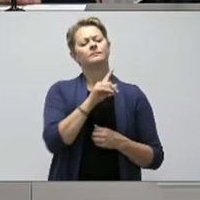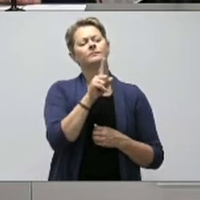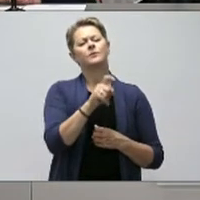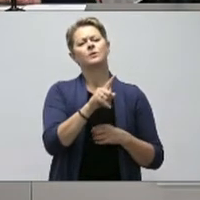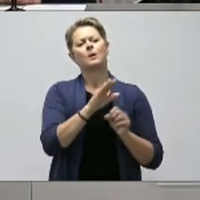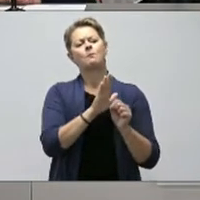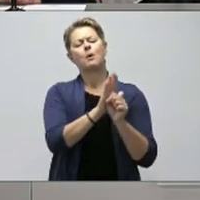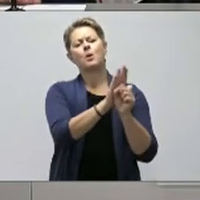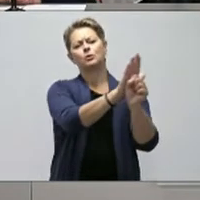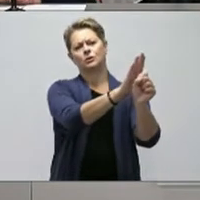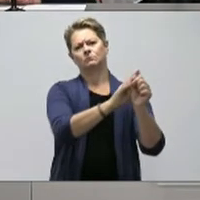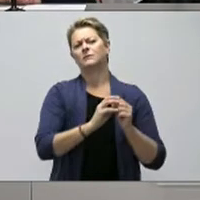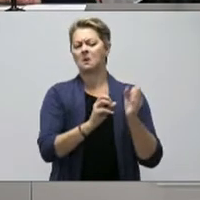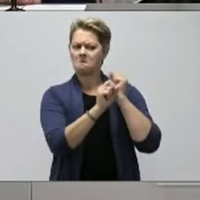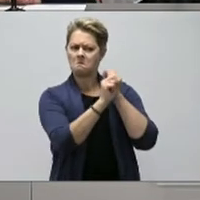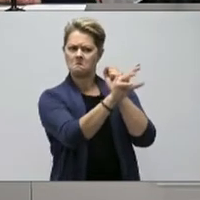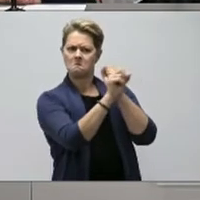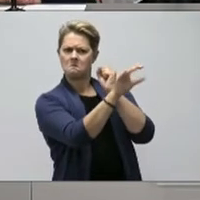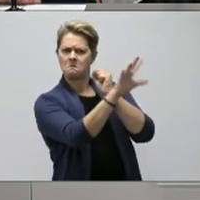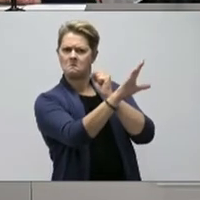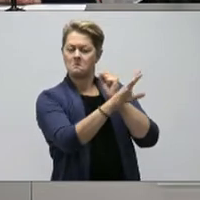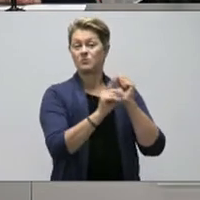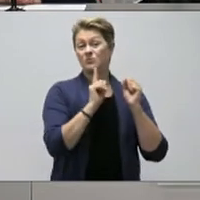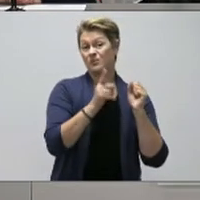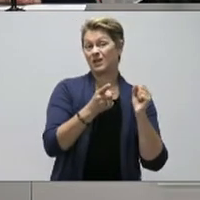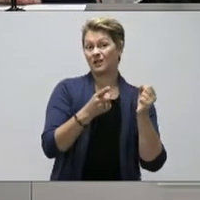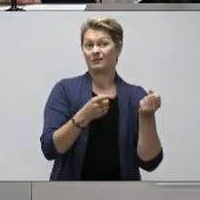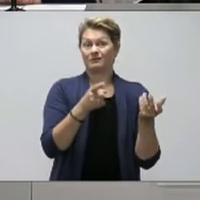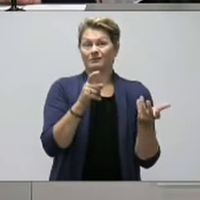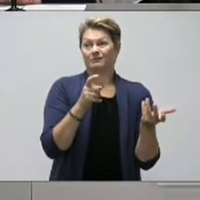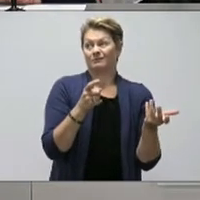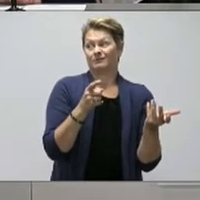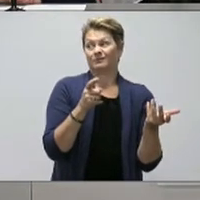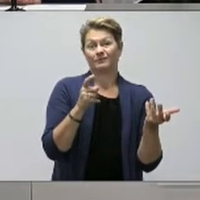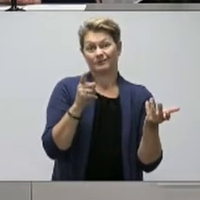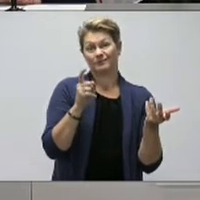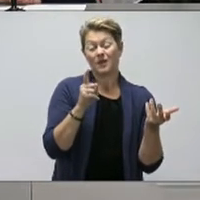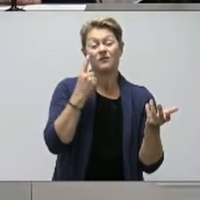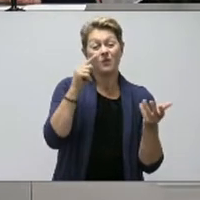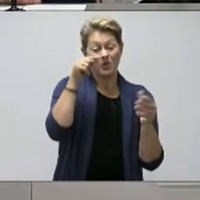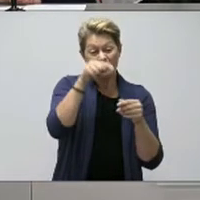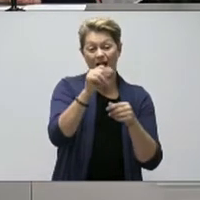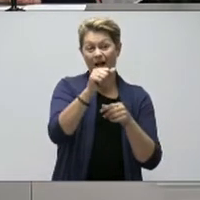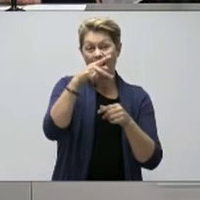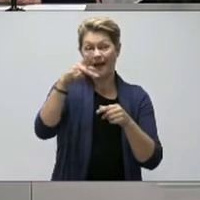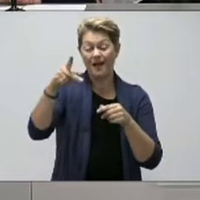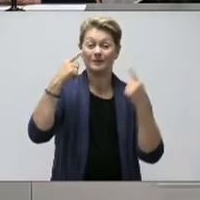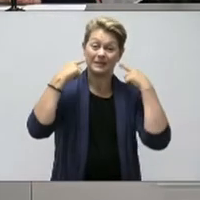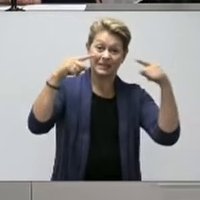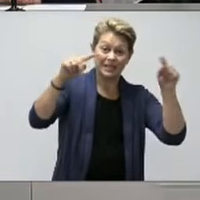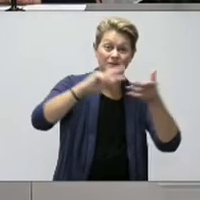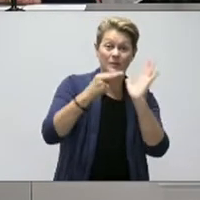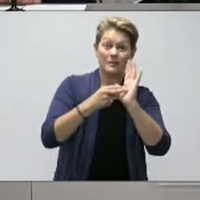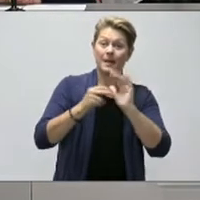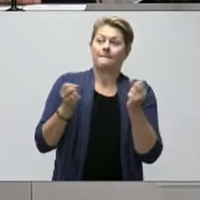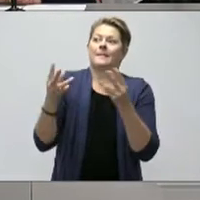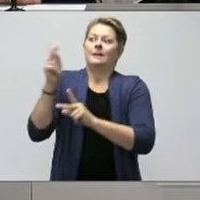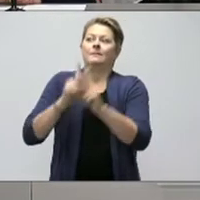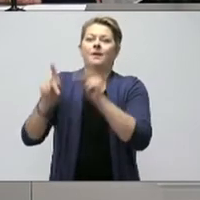question is about promotion. Since it requires a fairly widespread use in order to be the most effective, what is government planning to do